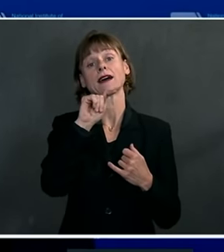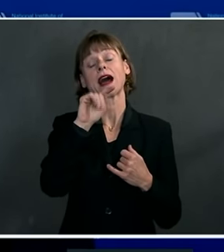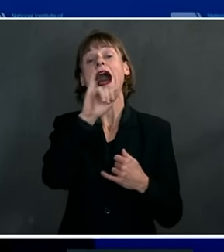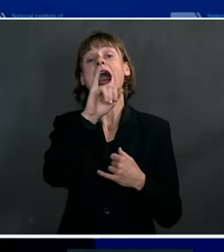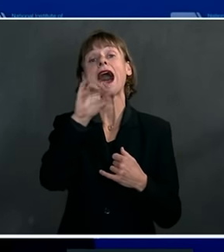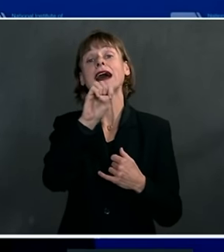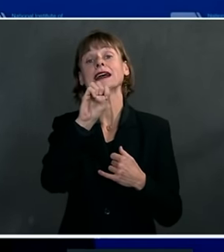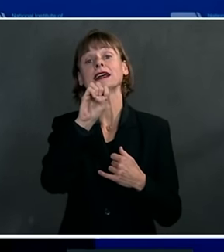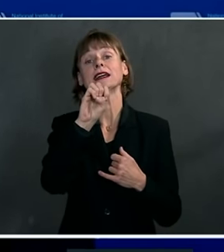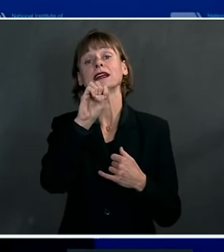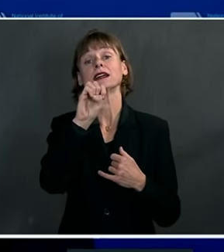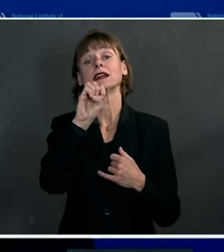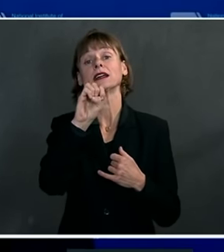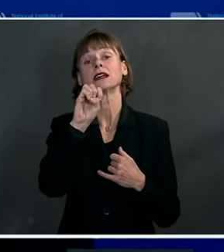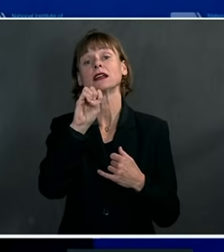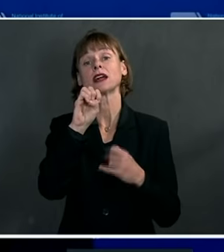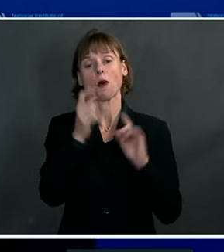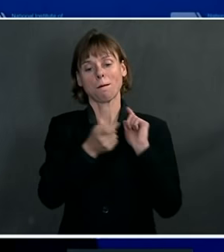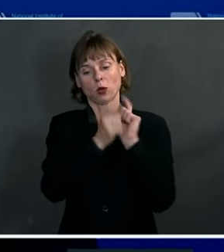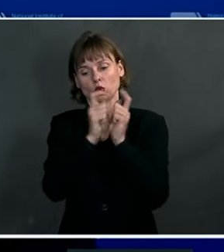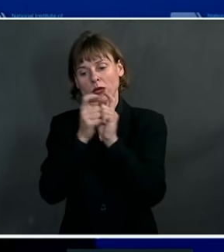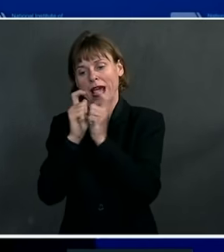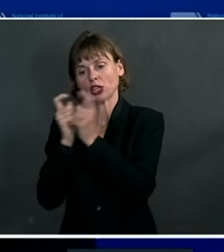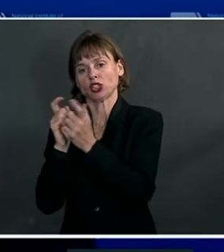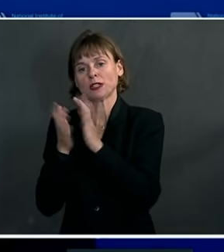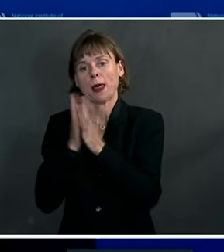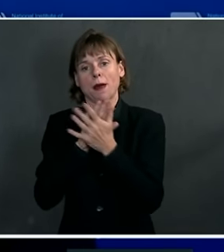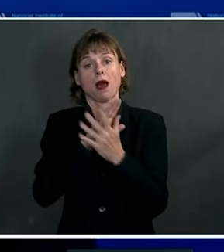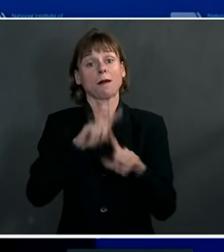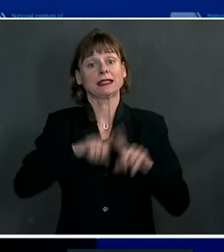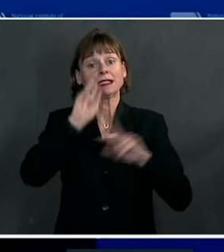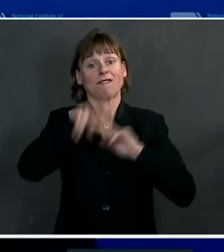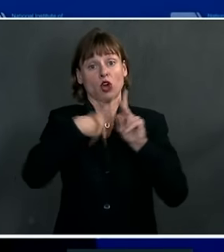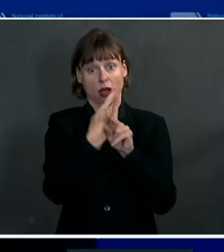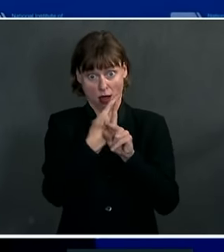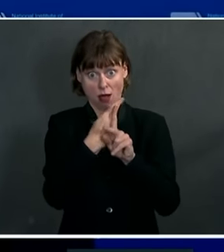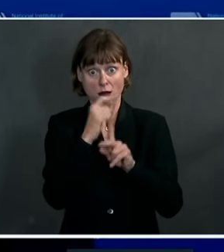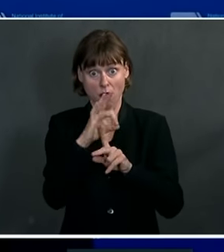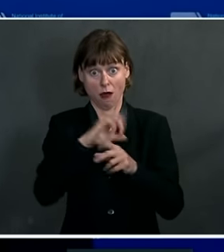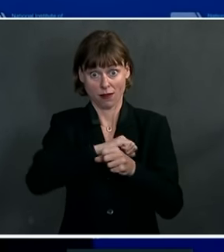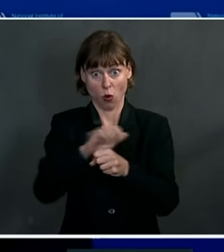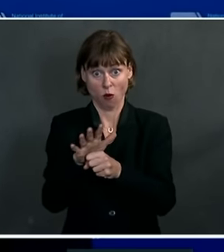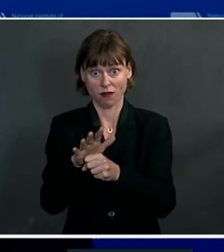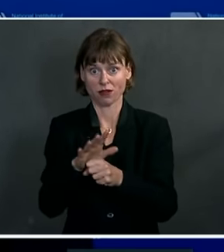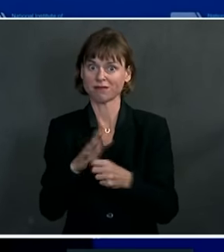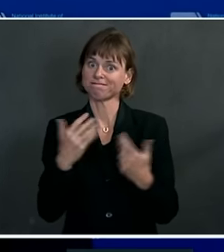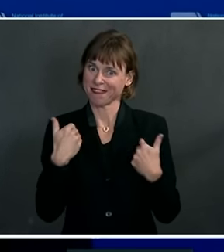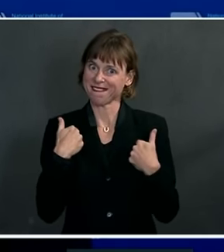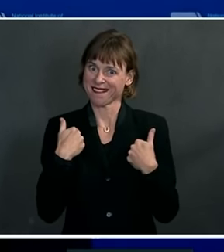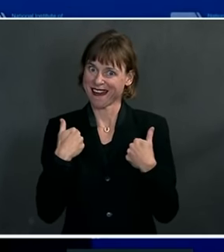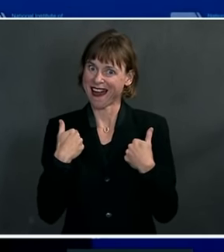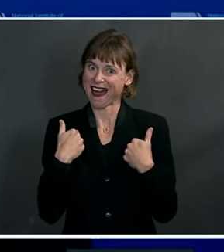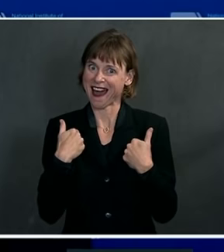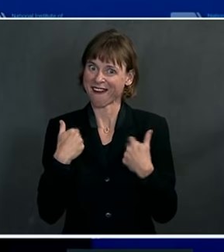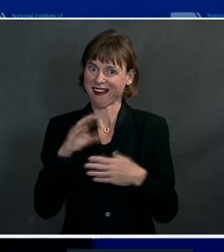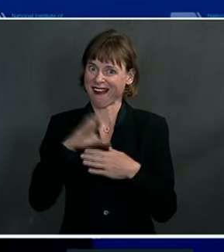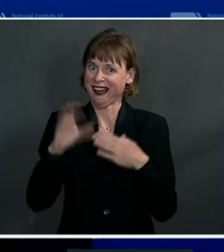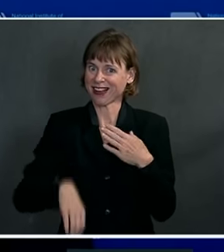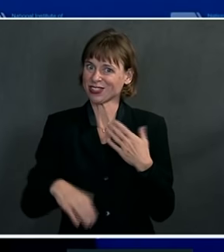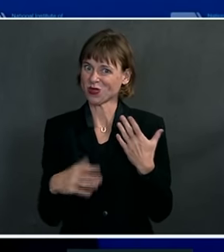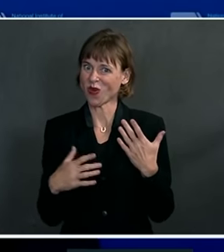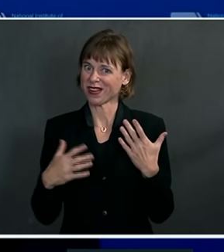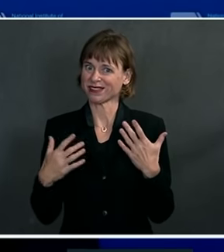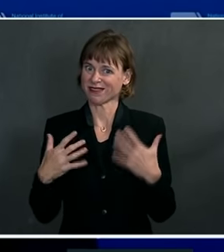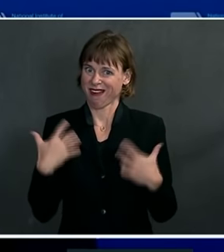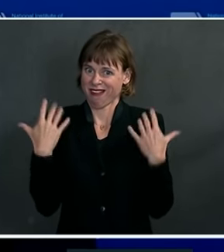.e. mutations that lead to different lineage, do have clinical consequences. Because, as you can